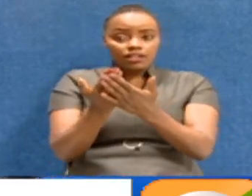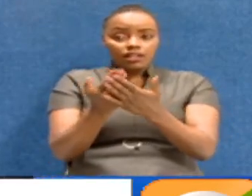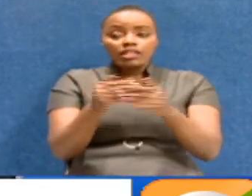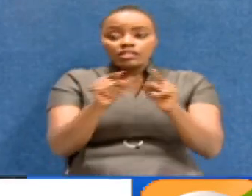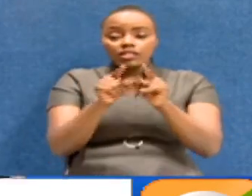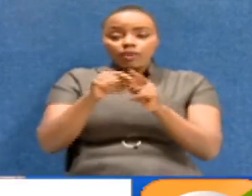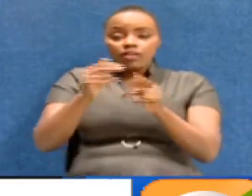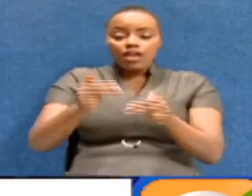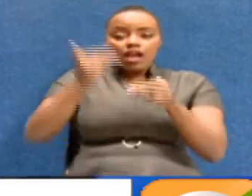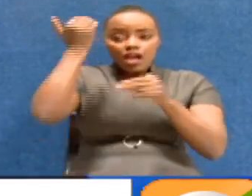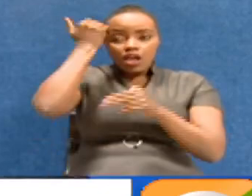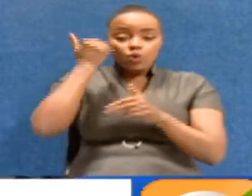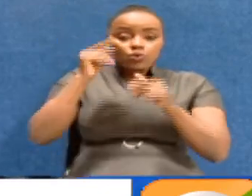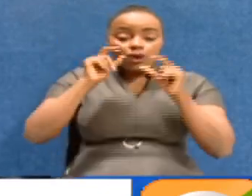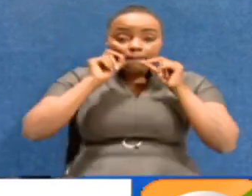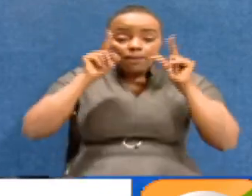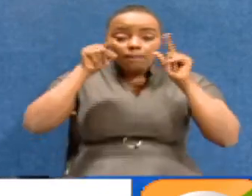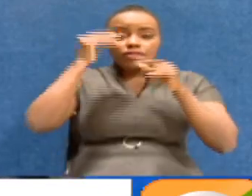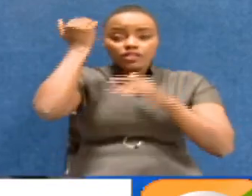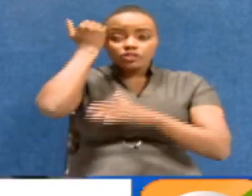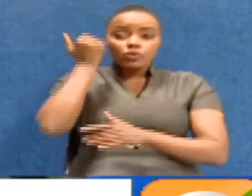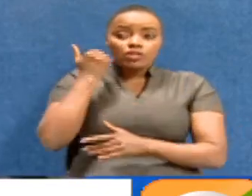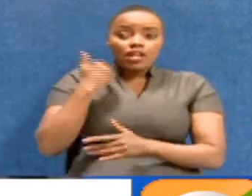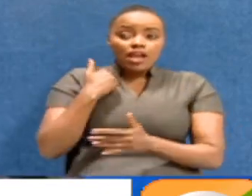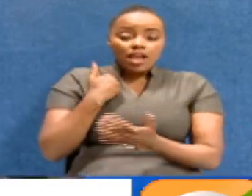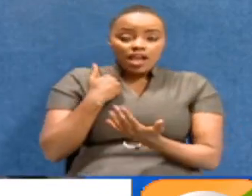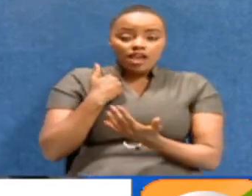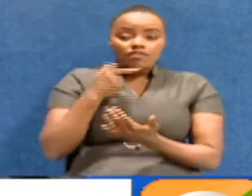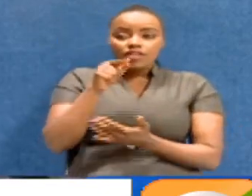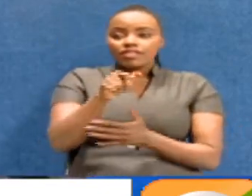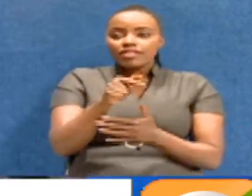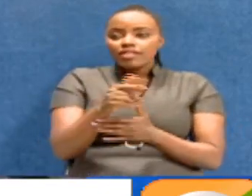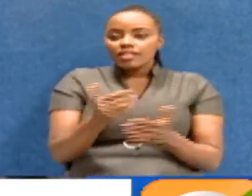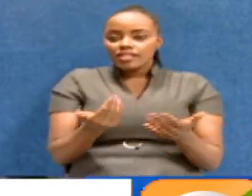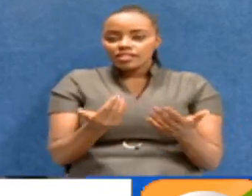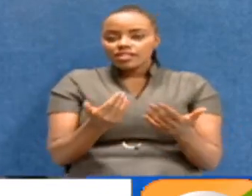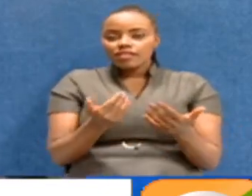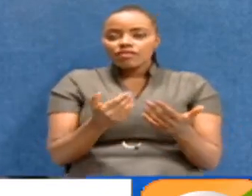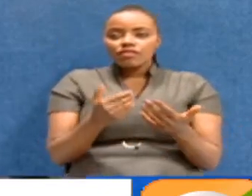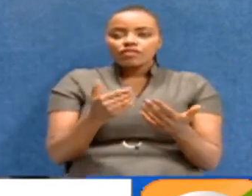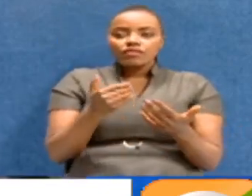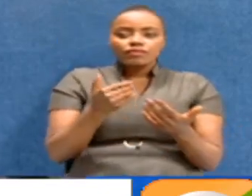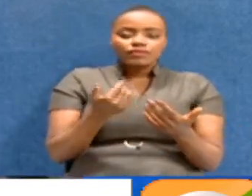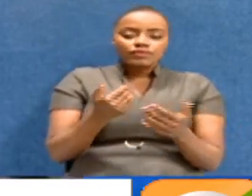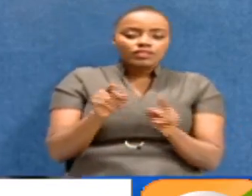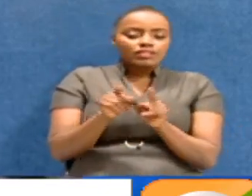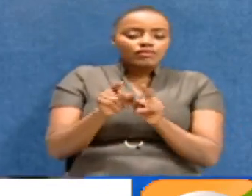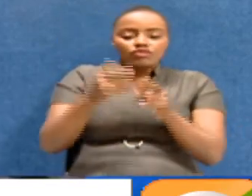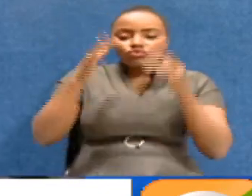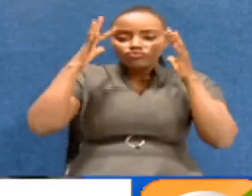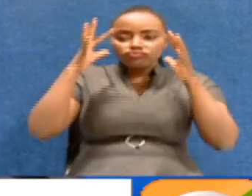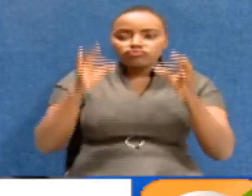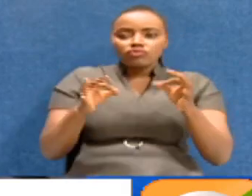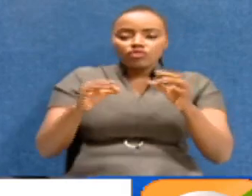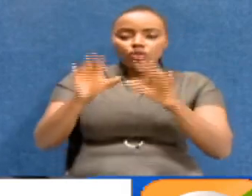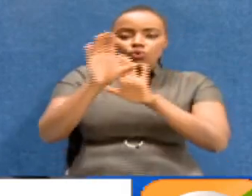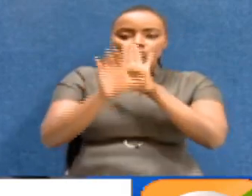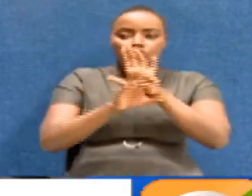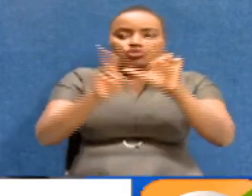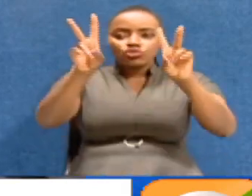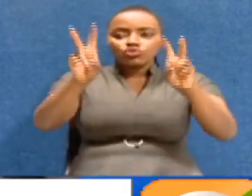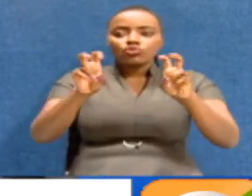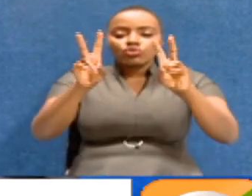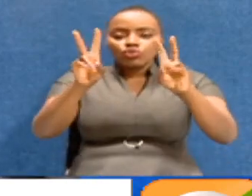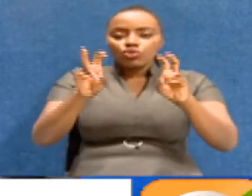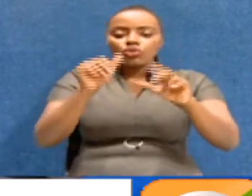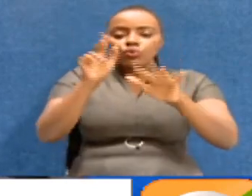And like the High Court, have come to realize that these courts have got this kind of mandate and have got power to adjudicate constitutional issues that